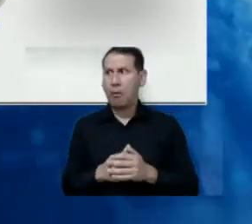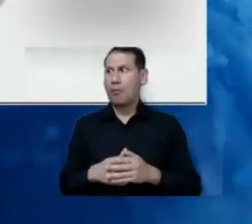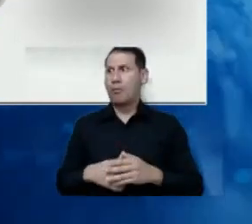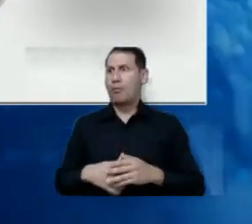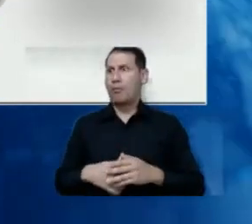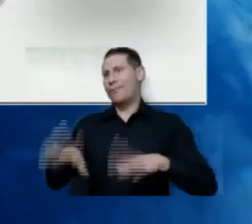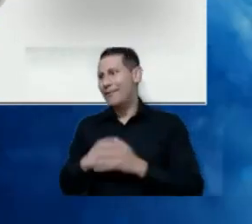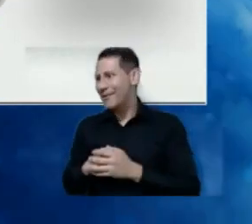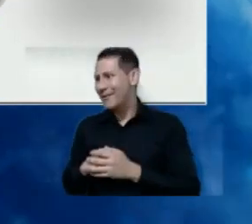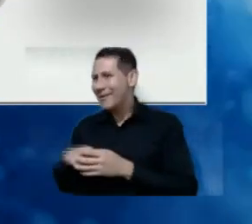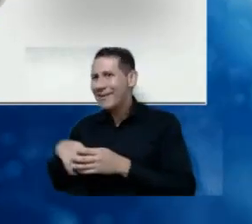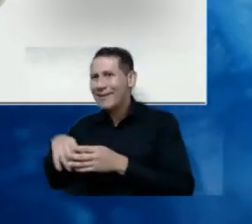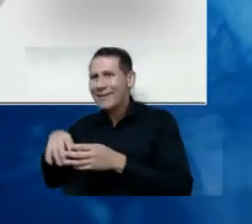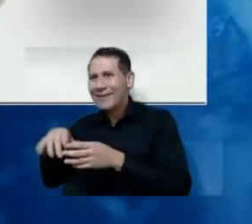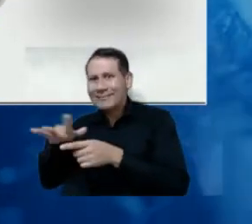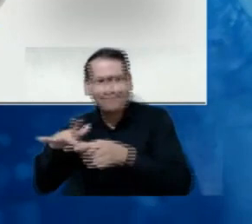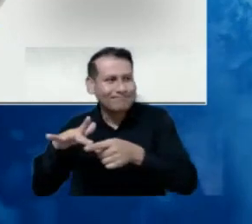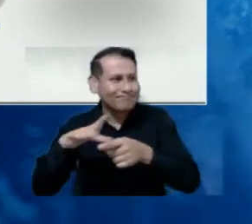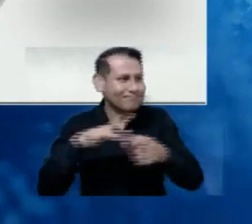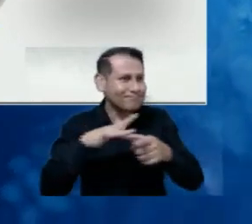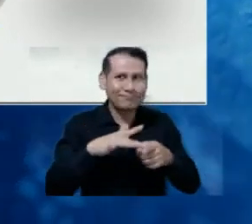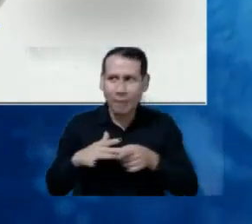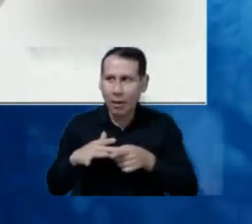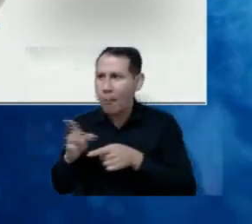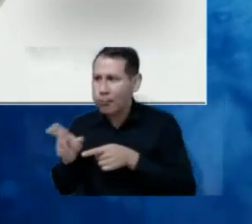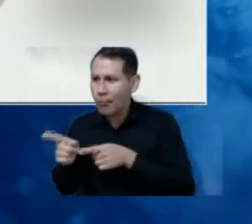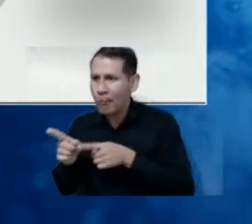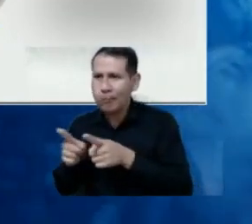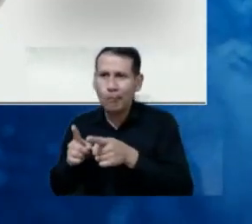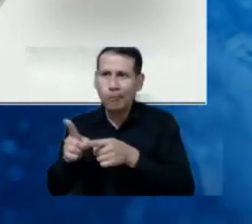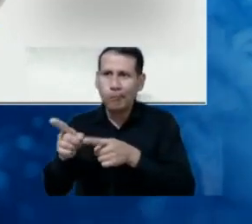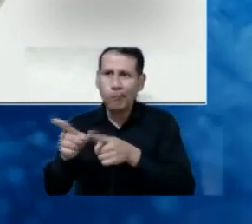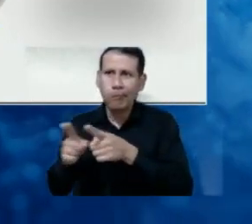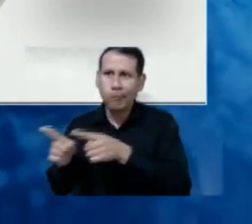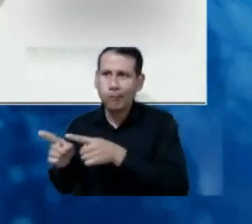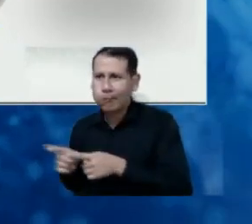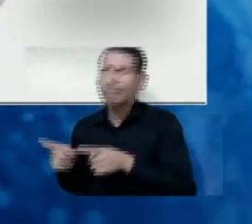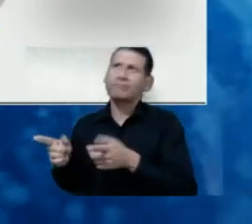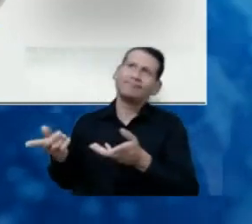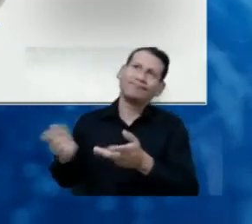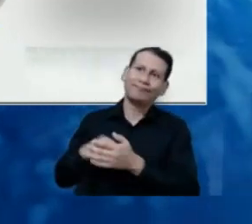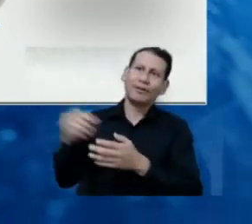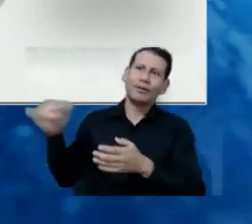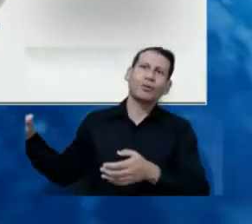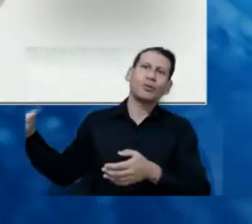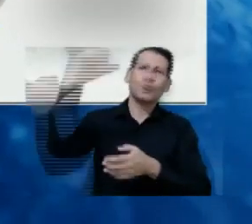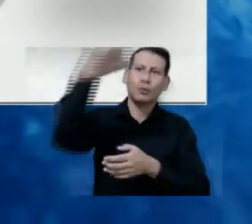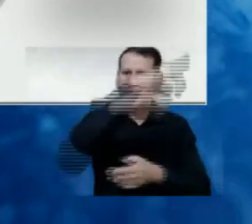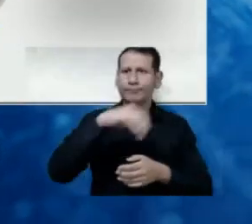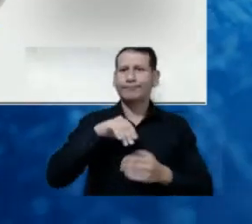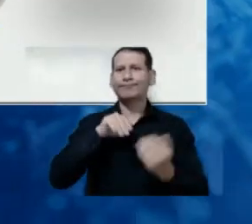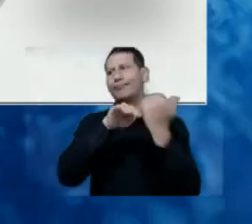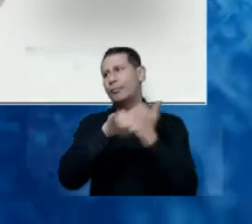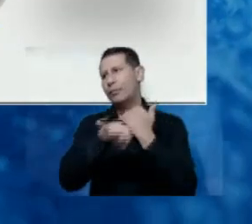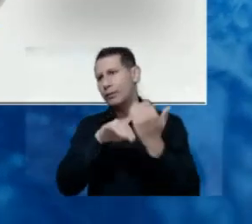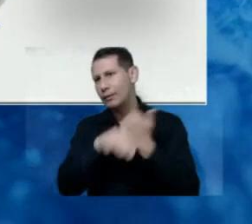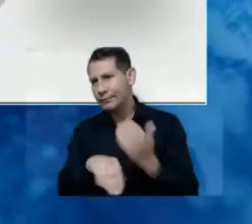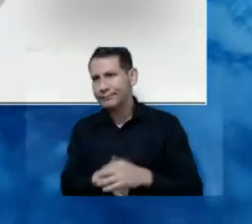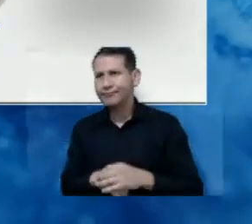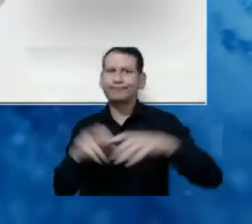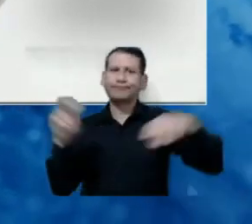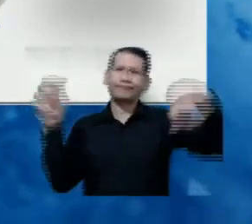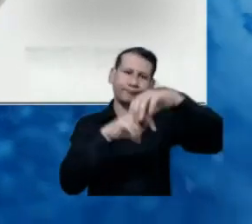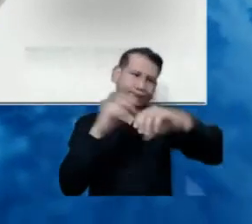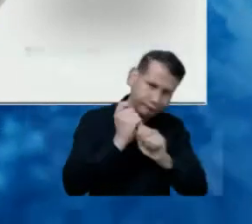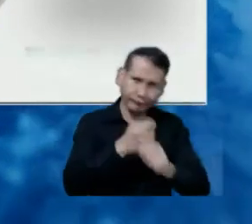those cases of use required by the different verticals, once in ports, airports, roads, mines,